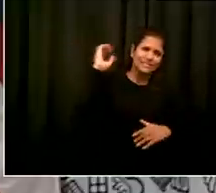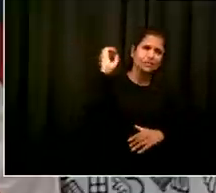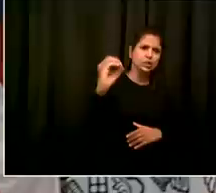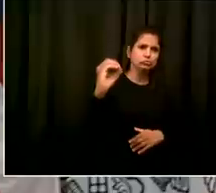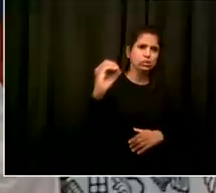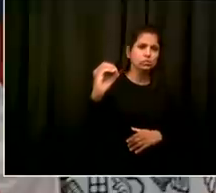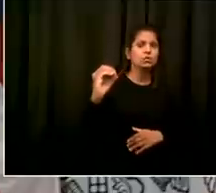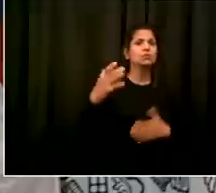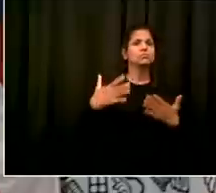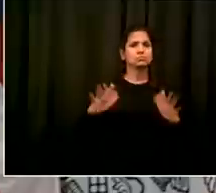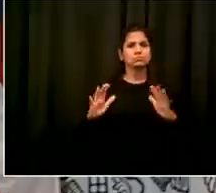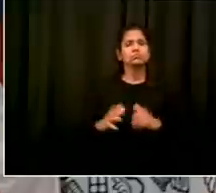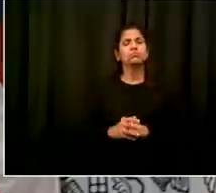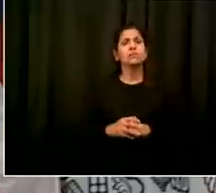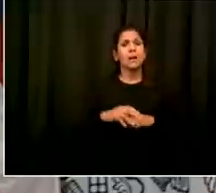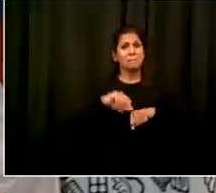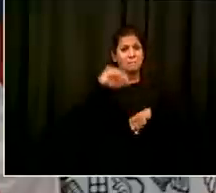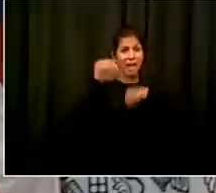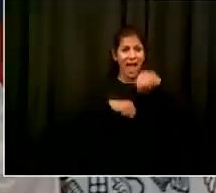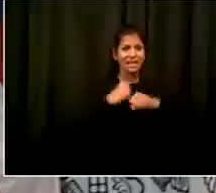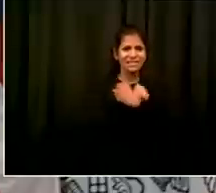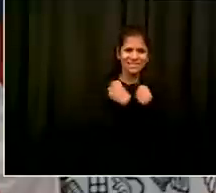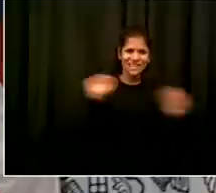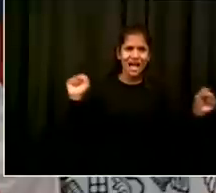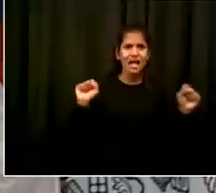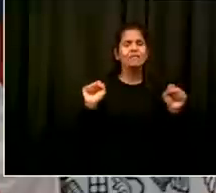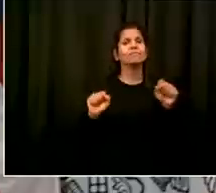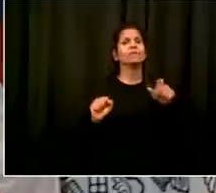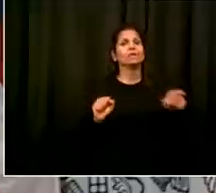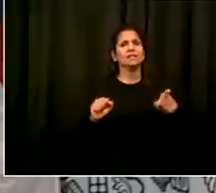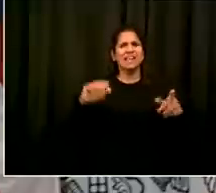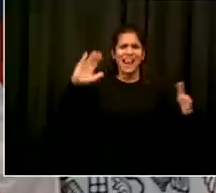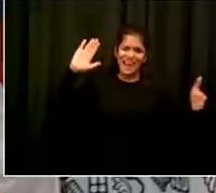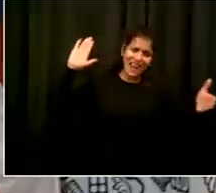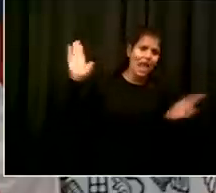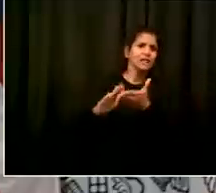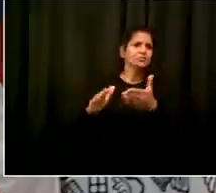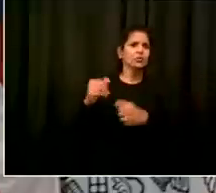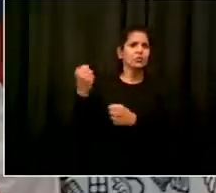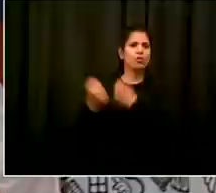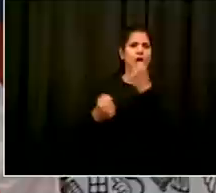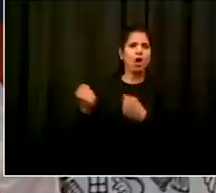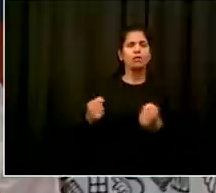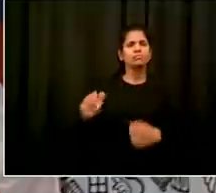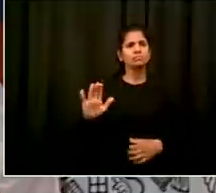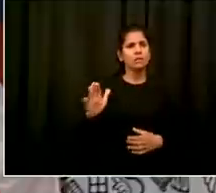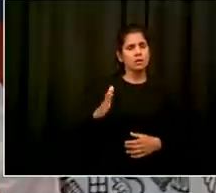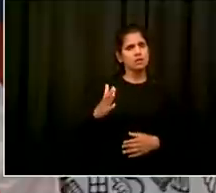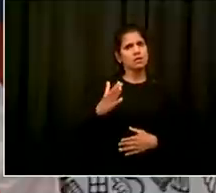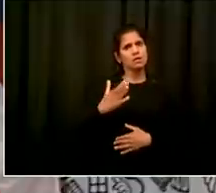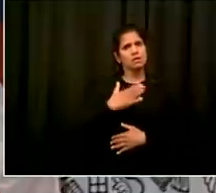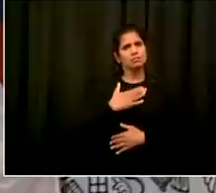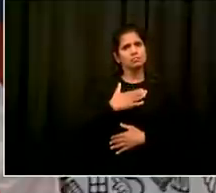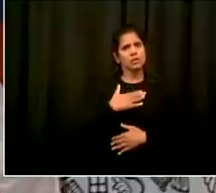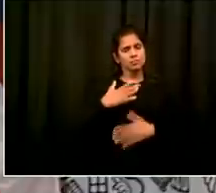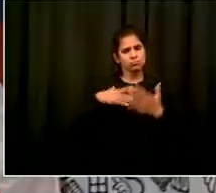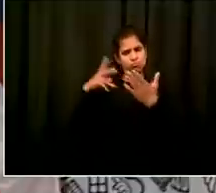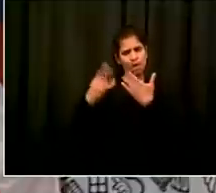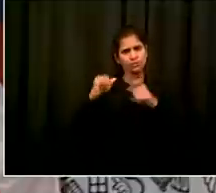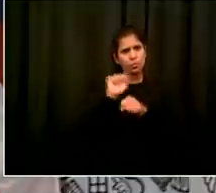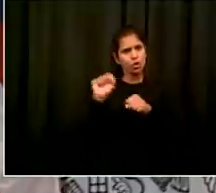i can say to every family in new york city is we're committed to vision zero deeply i'm going to do everything i can in the next